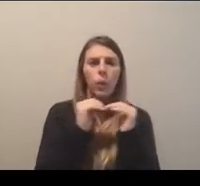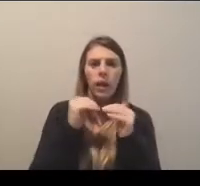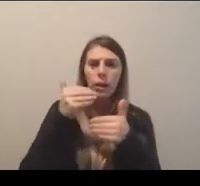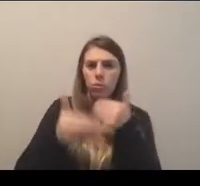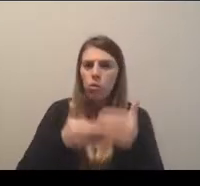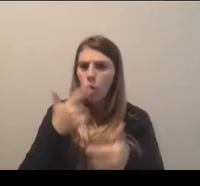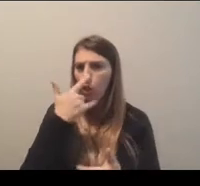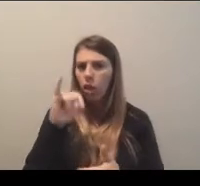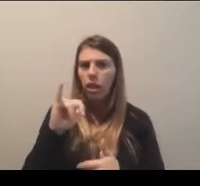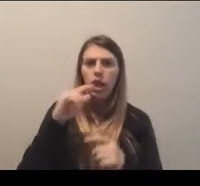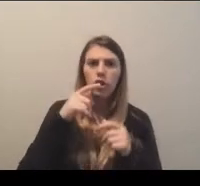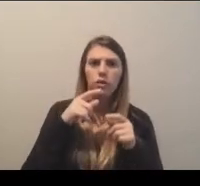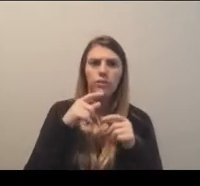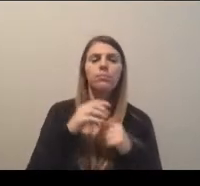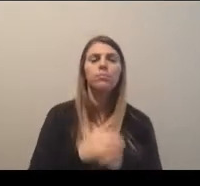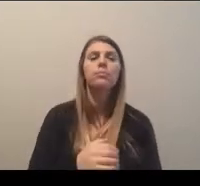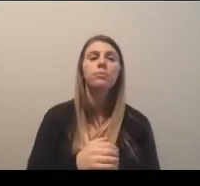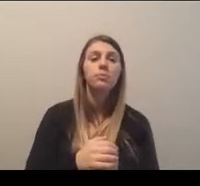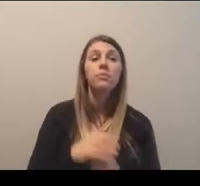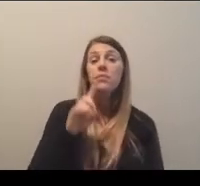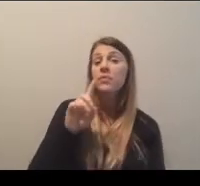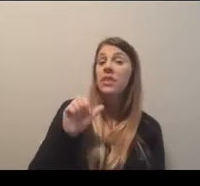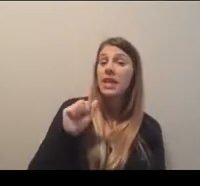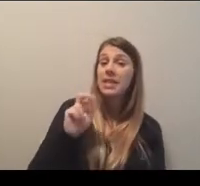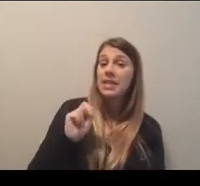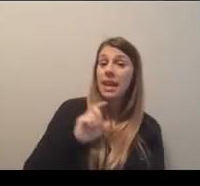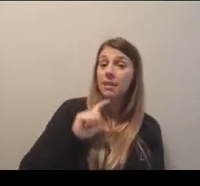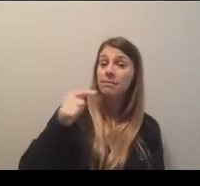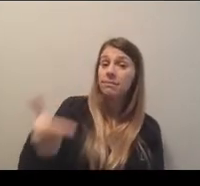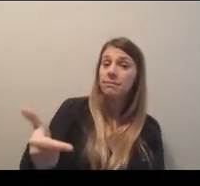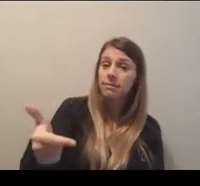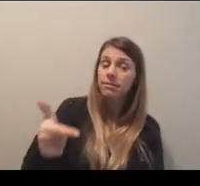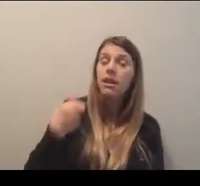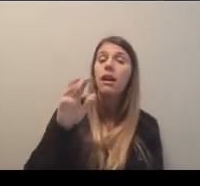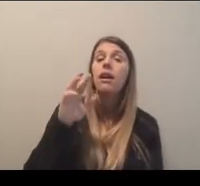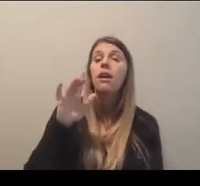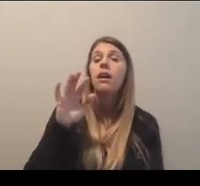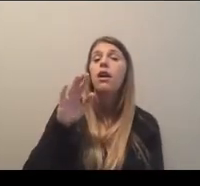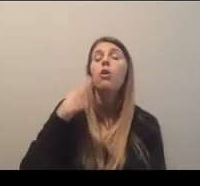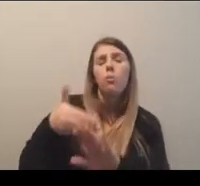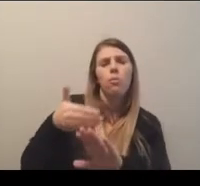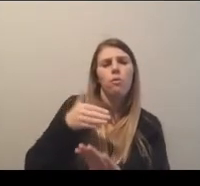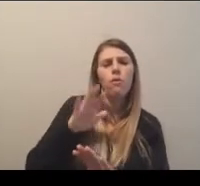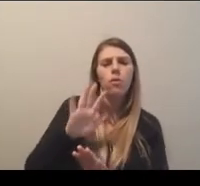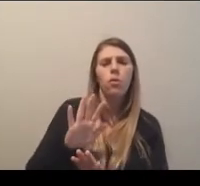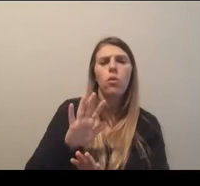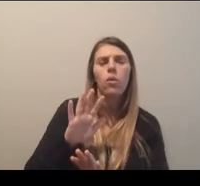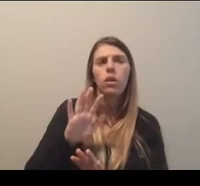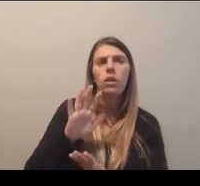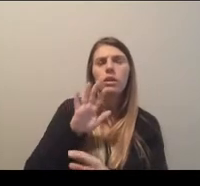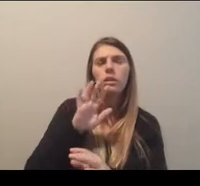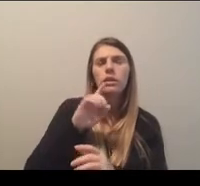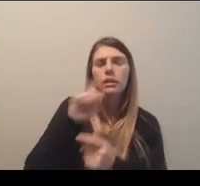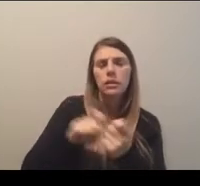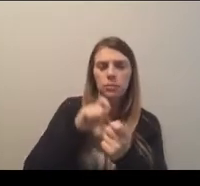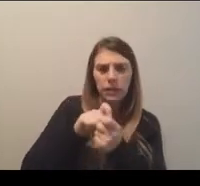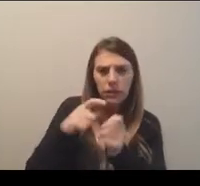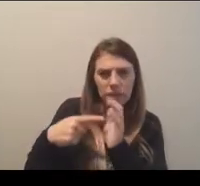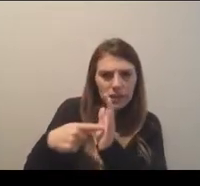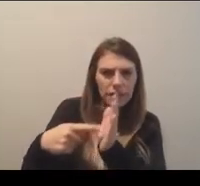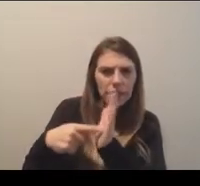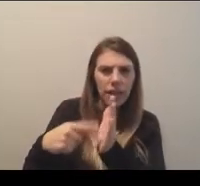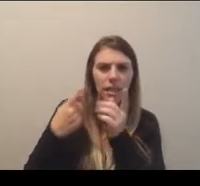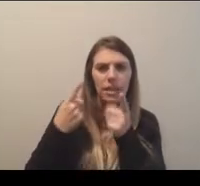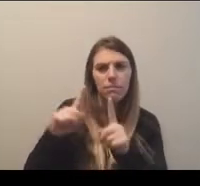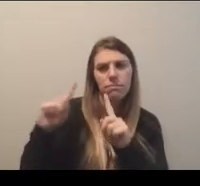championships. Dan, I'll start with you. Before we look at specific examples that have occurred